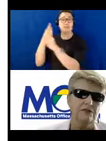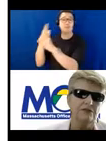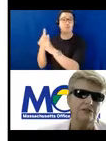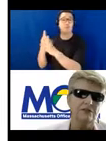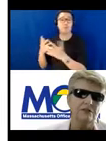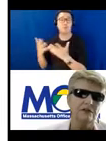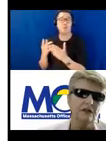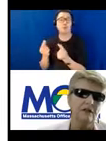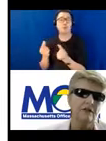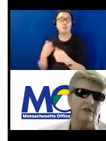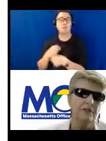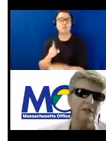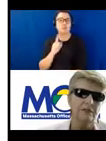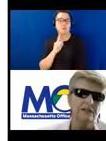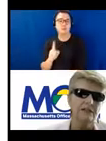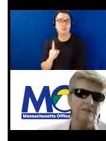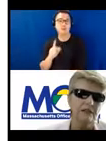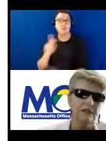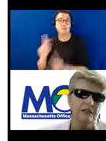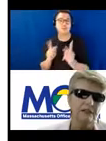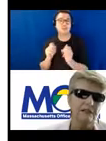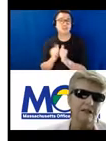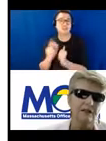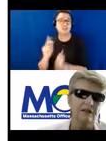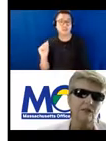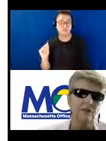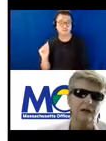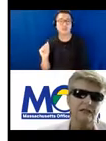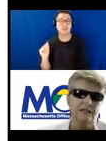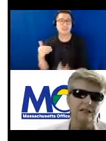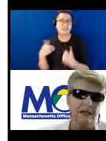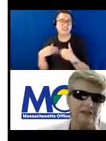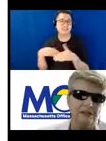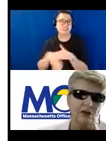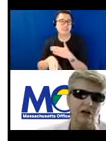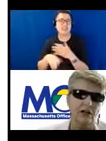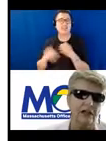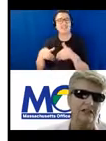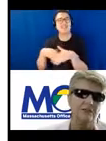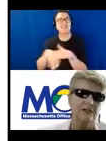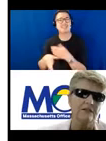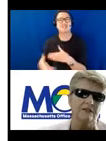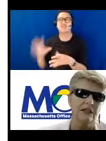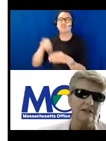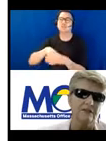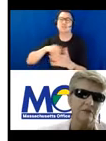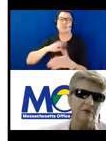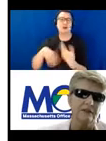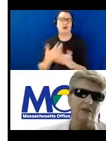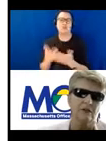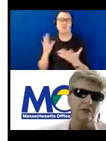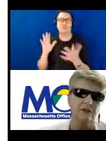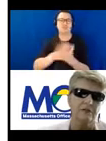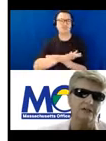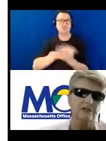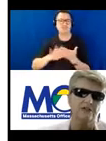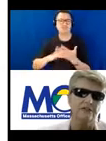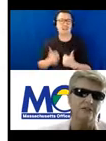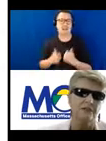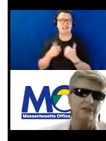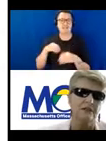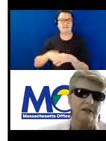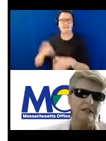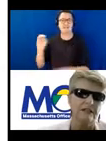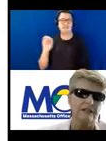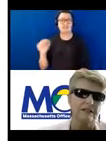ensure that people with disabilities have equal participation in all aspects of life within the Commonwealth of Massachusetts,